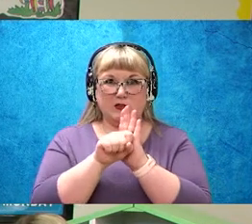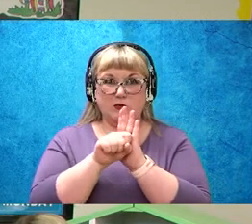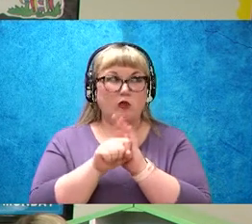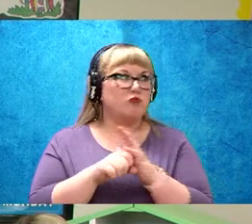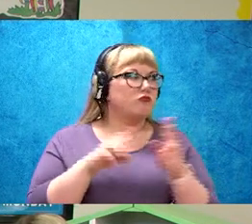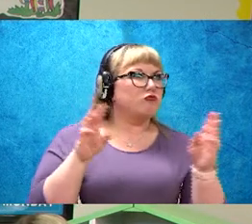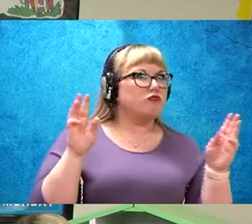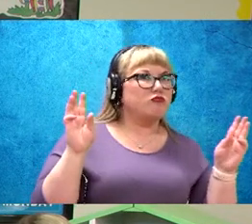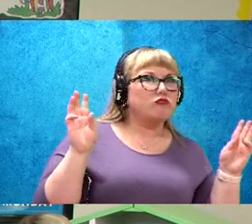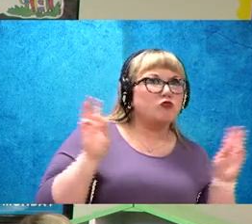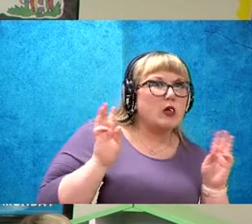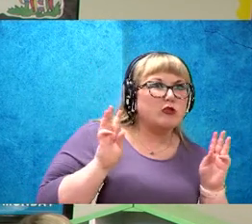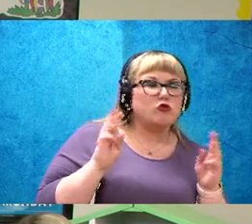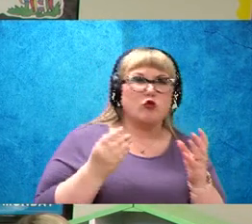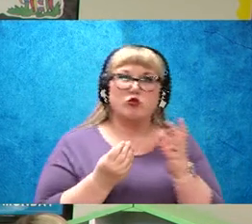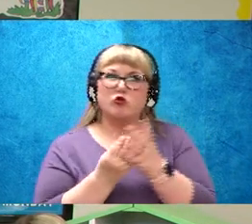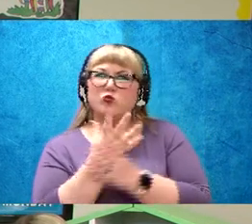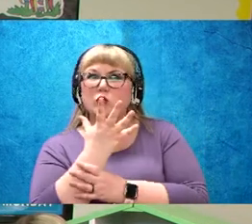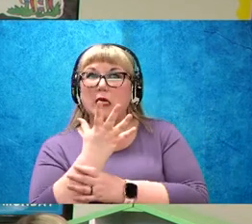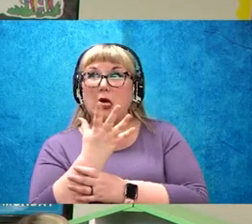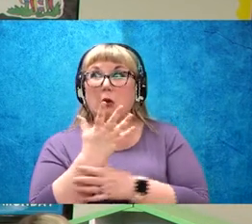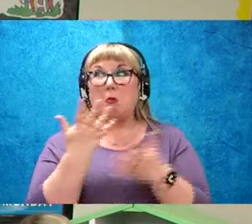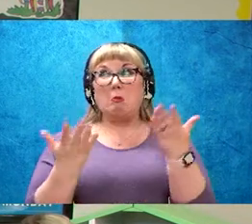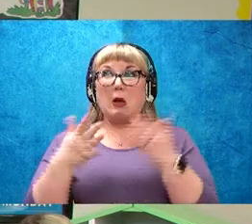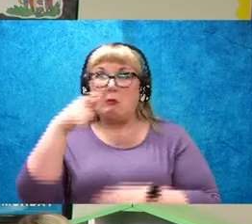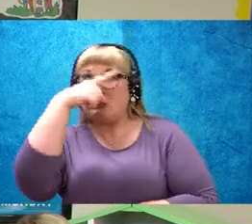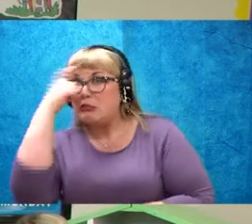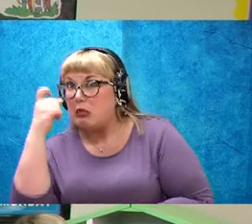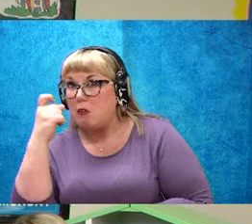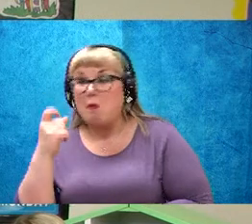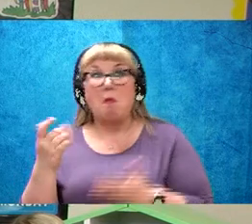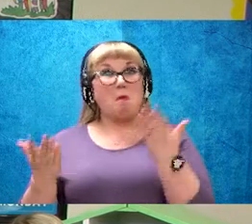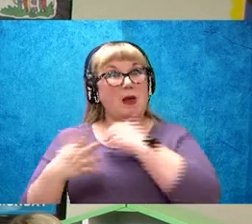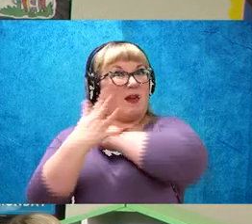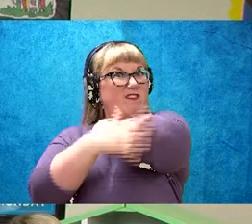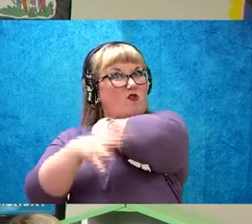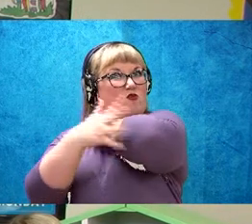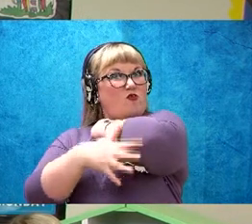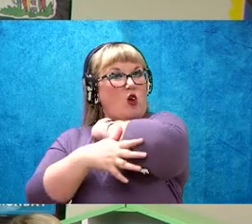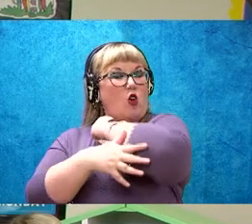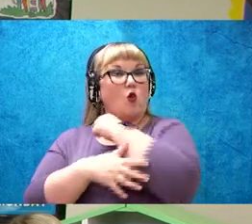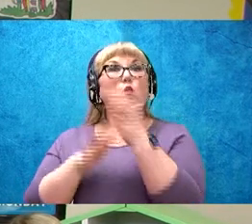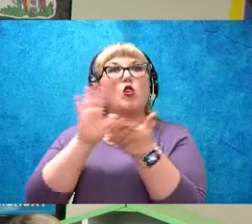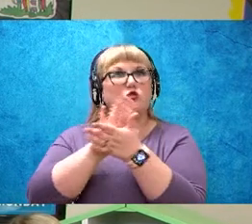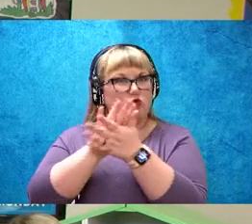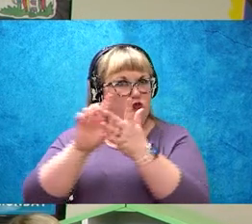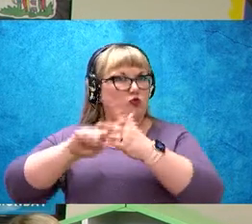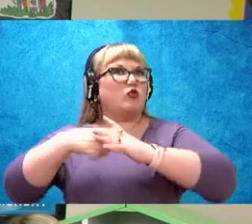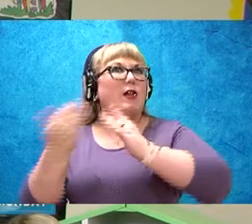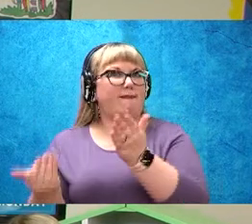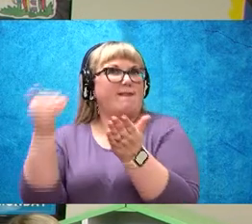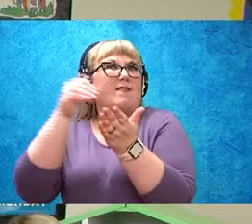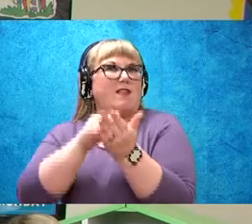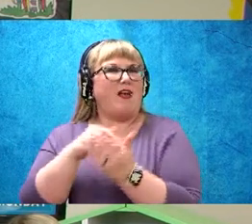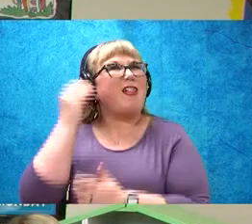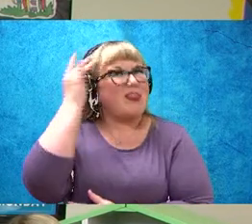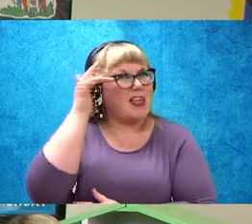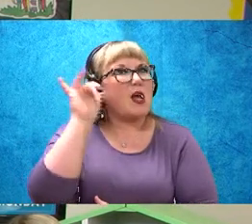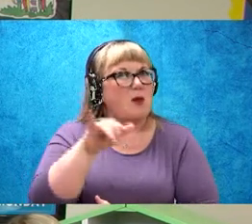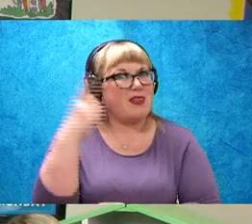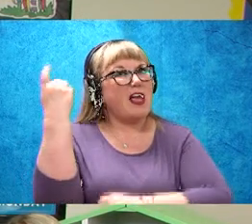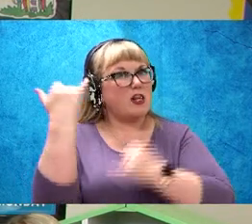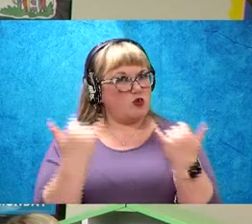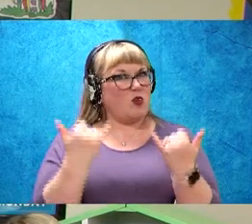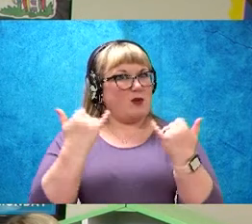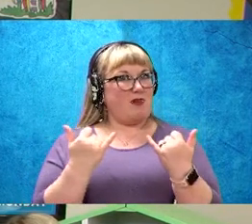it winter, maybe spring, summer, or even fall when school starts again. So think about that today